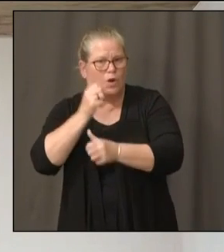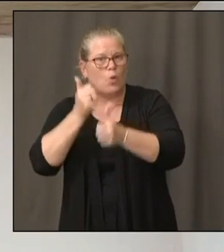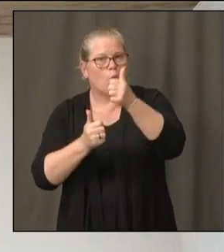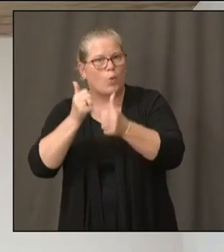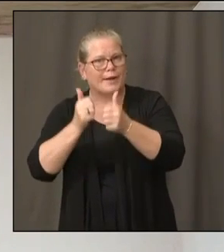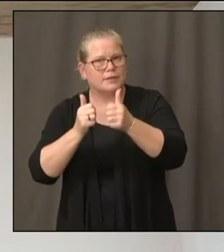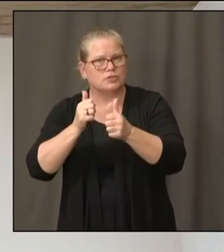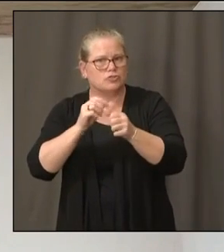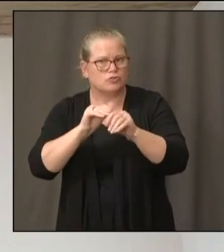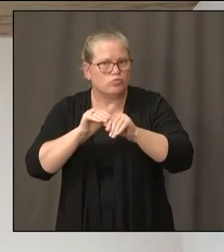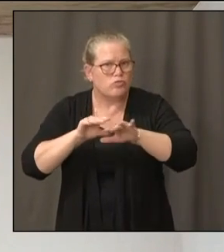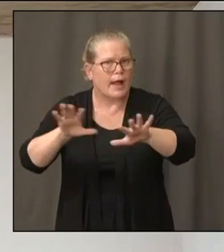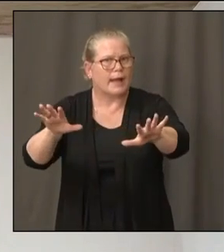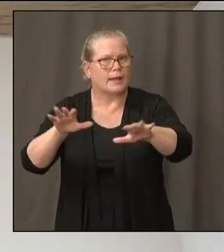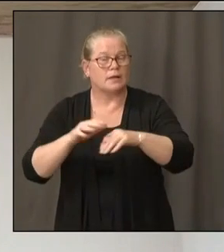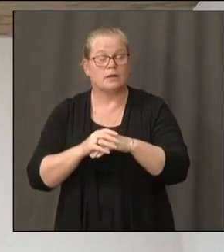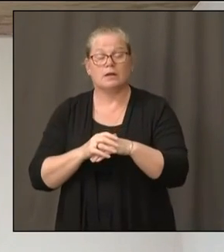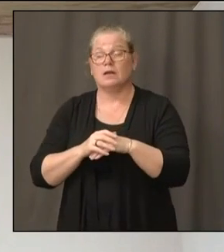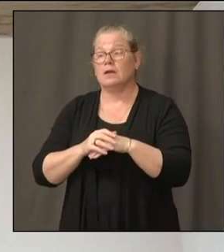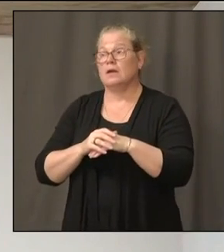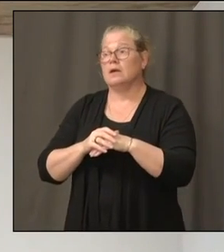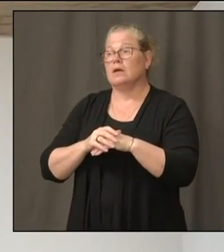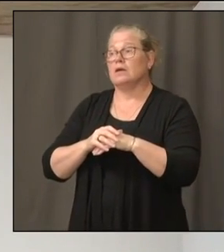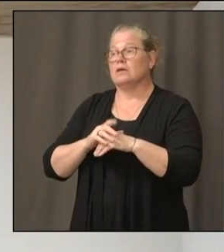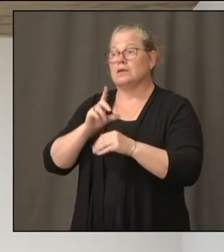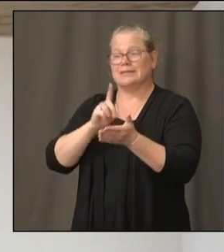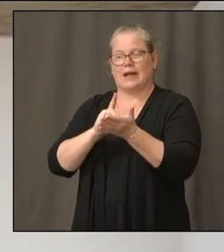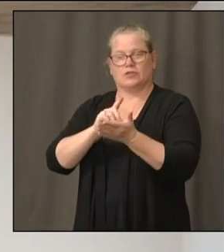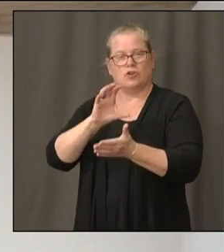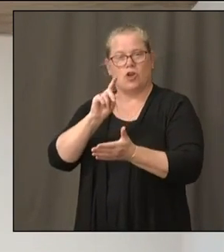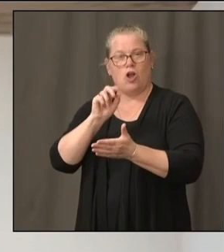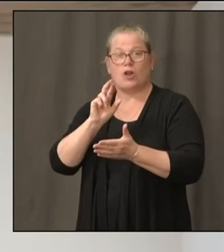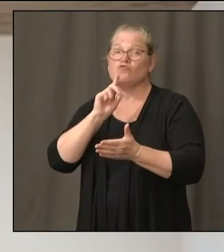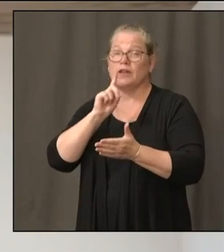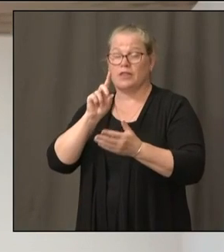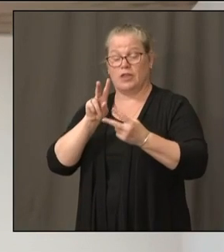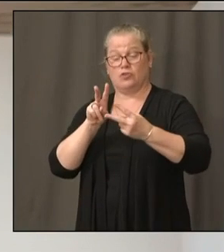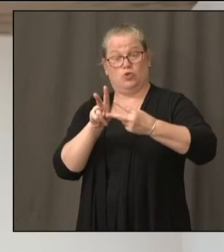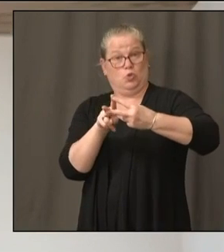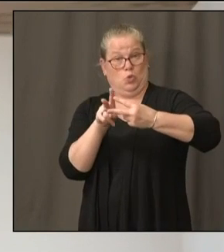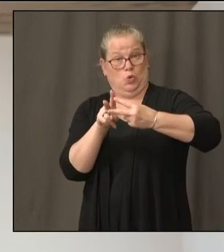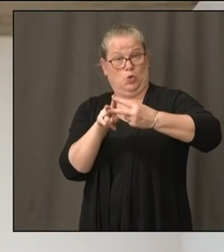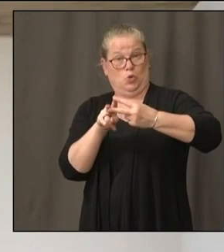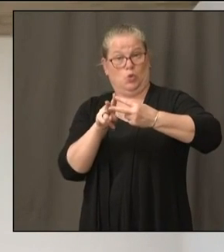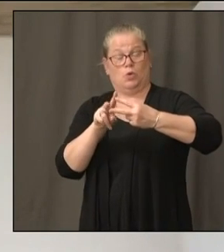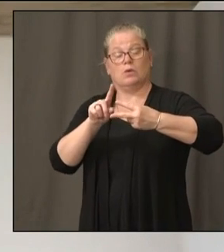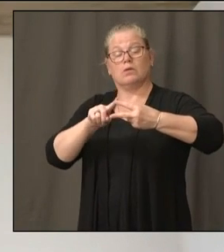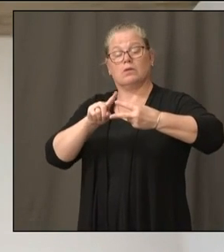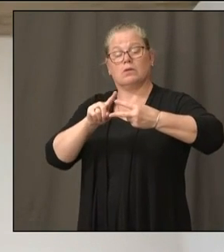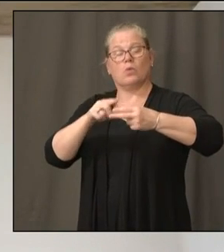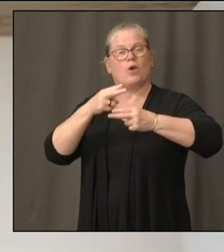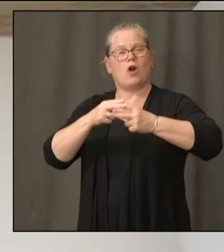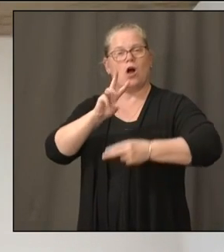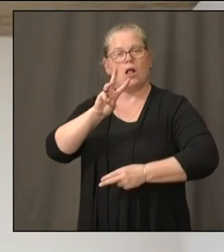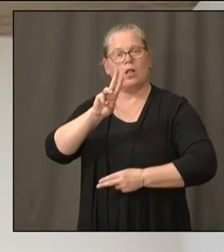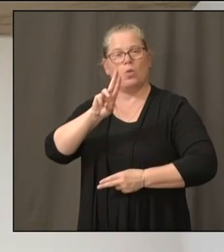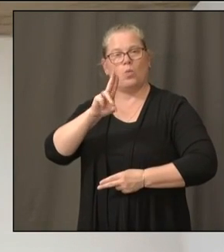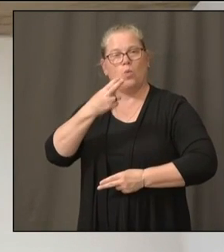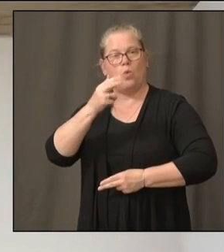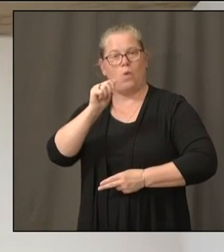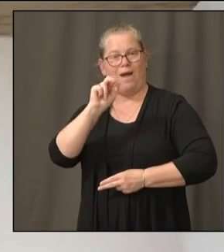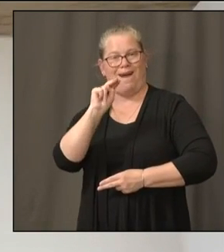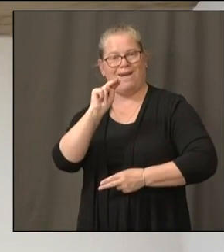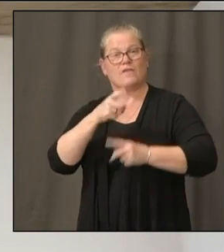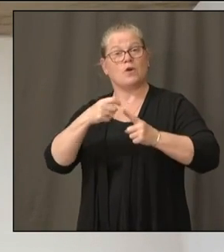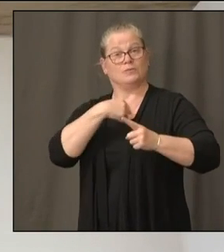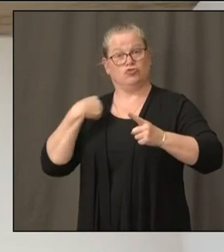Well, there's really two strains. There's what we call the Wuhan strain, the original strain from China. And there's the